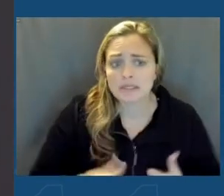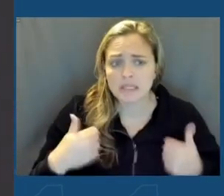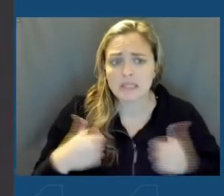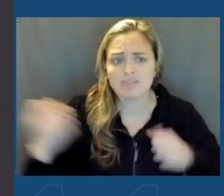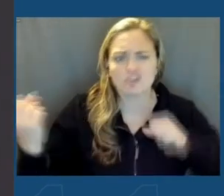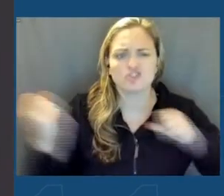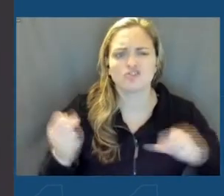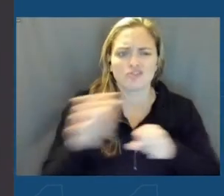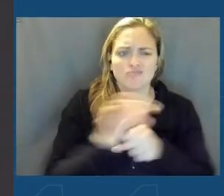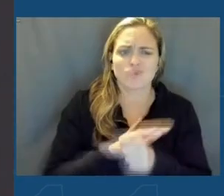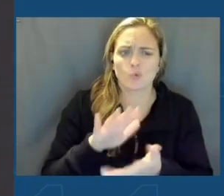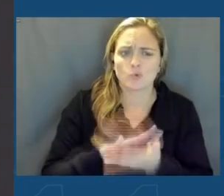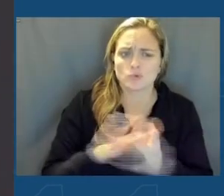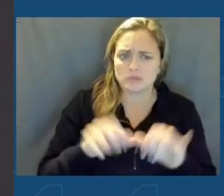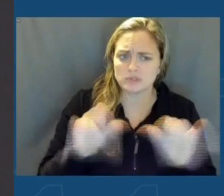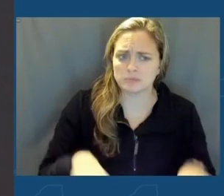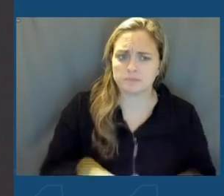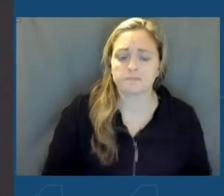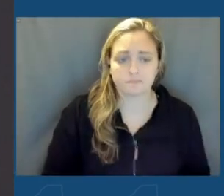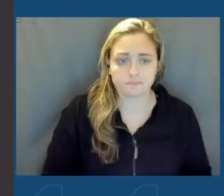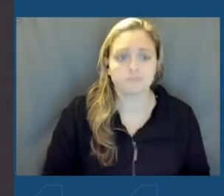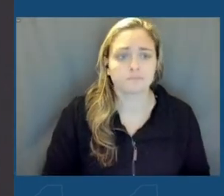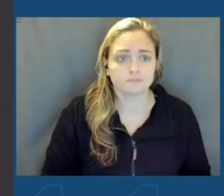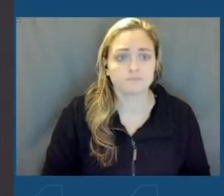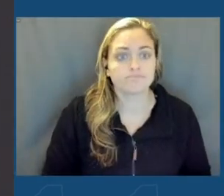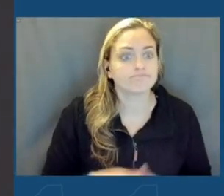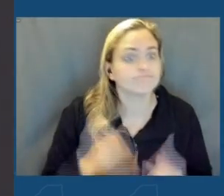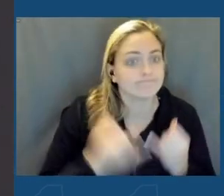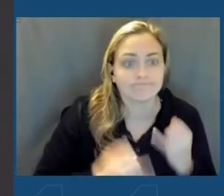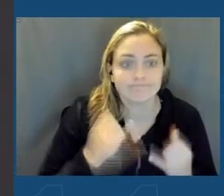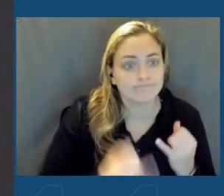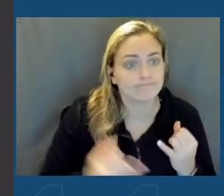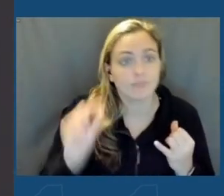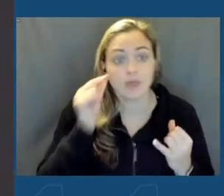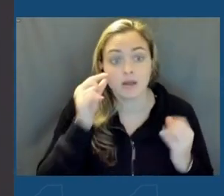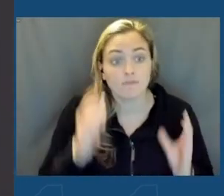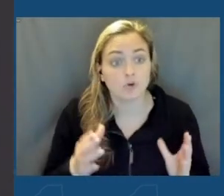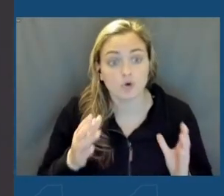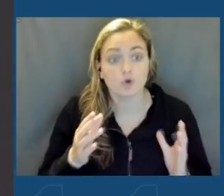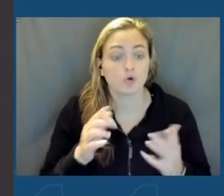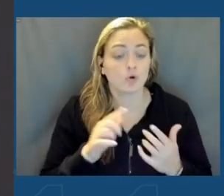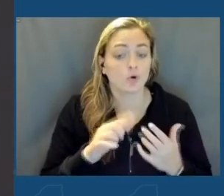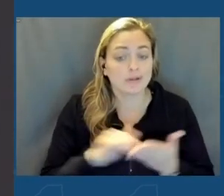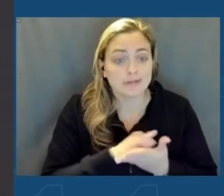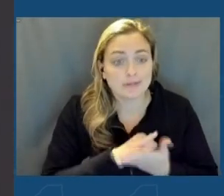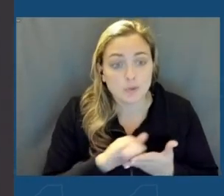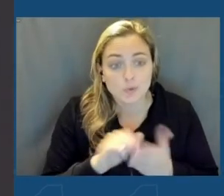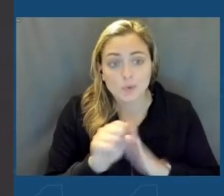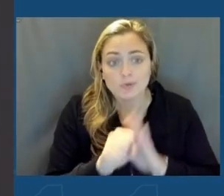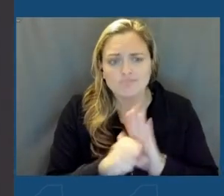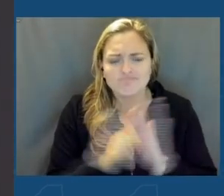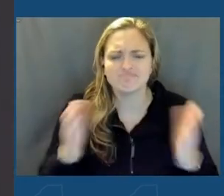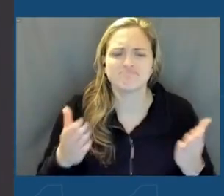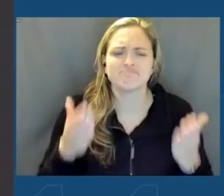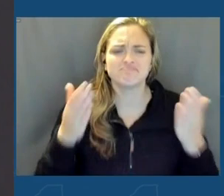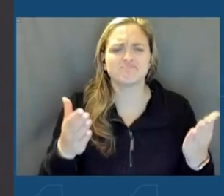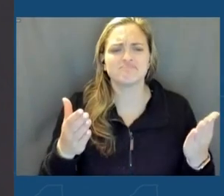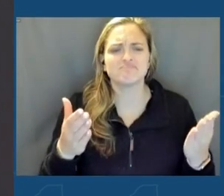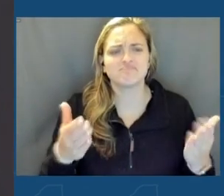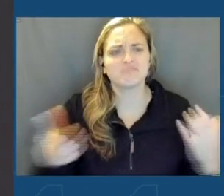a strong local school system. And finally, the governor and the state of New York have offered